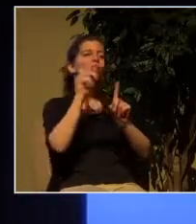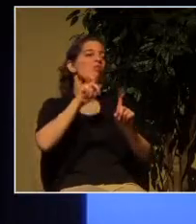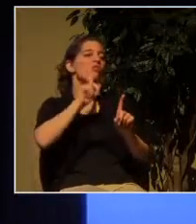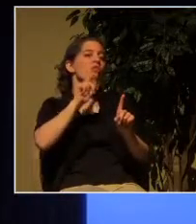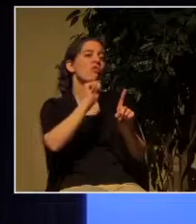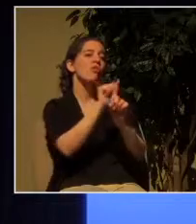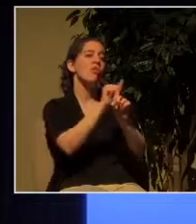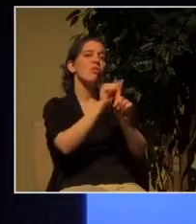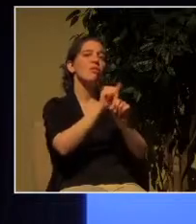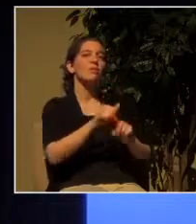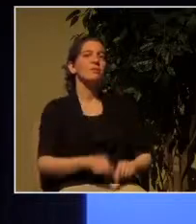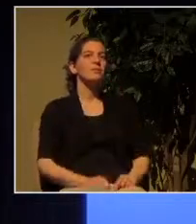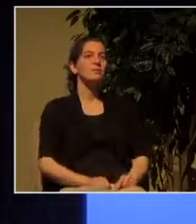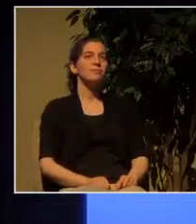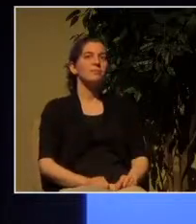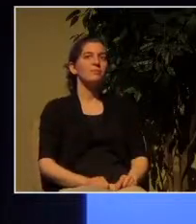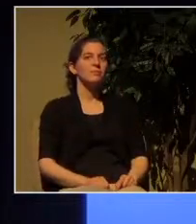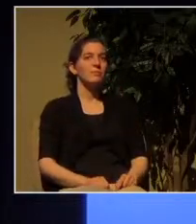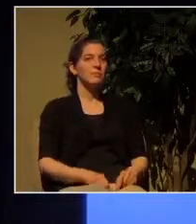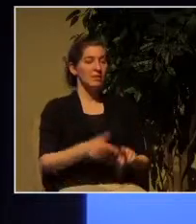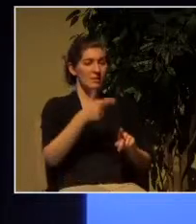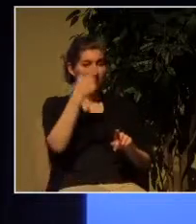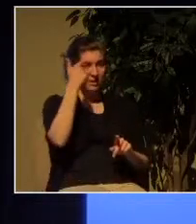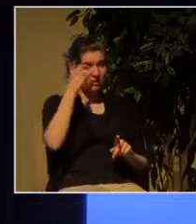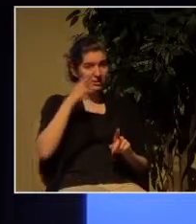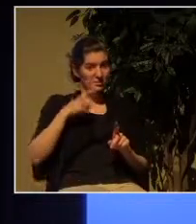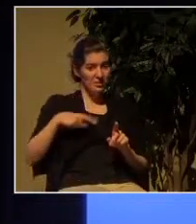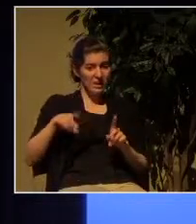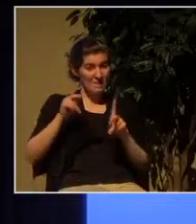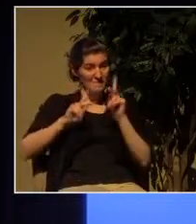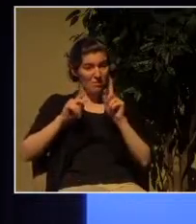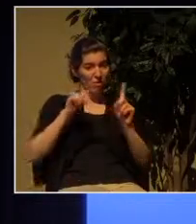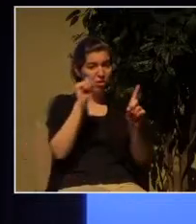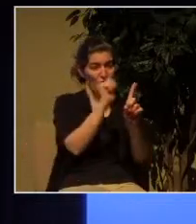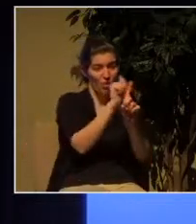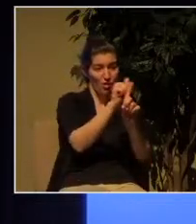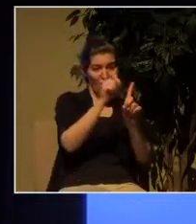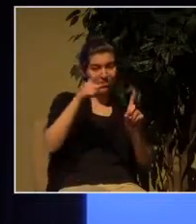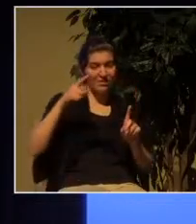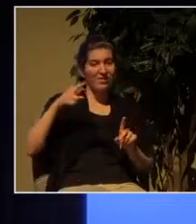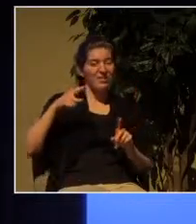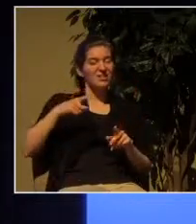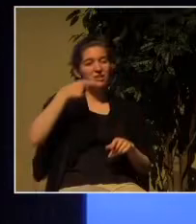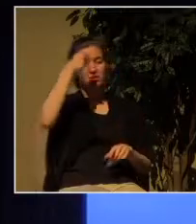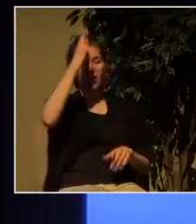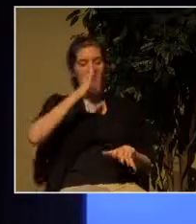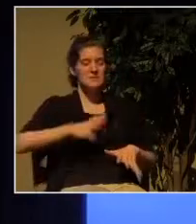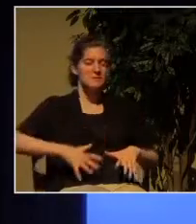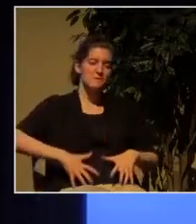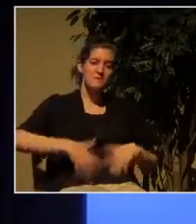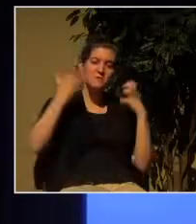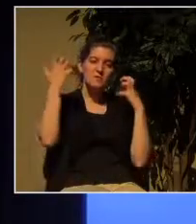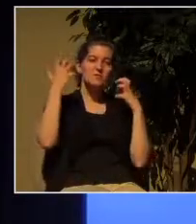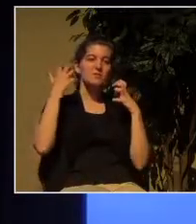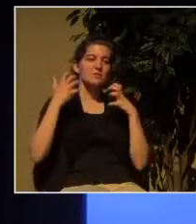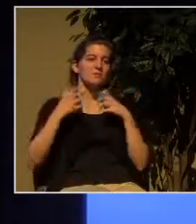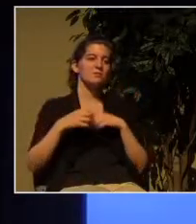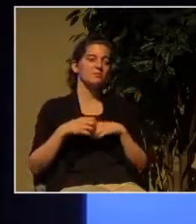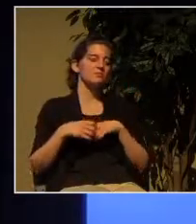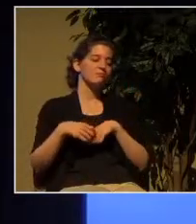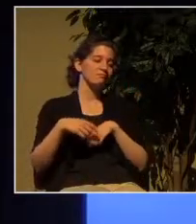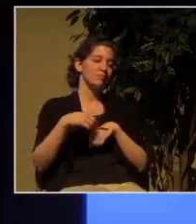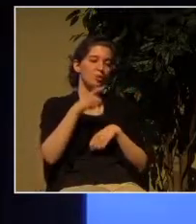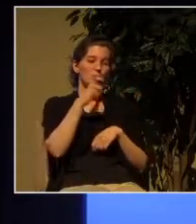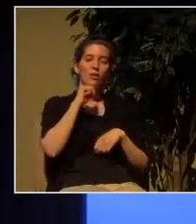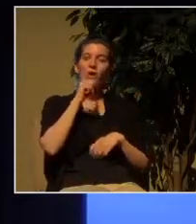because of such things God's wrath comes on those who are disobedient